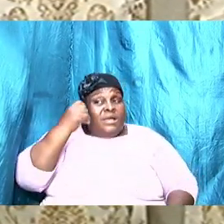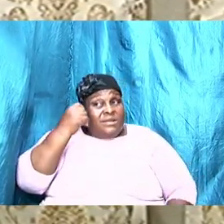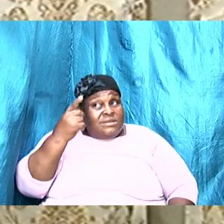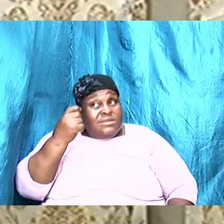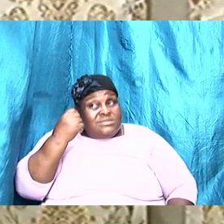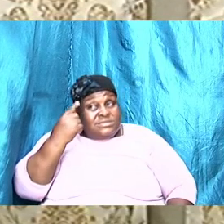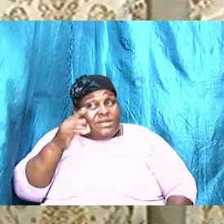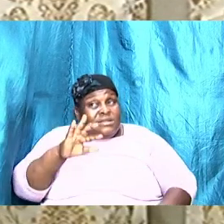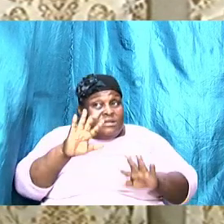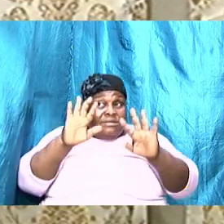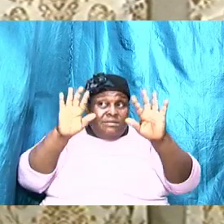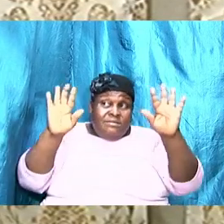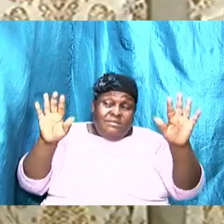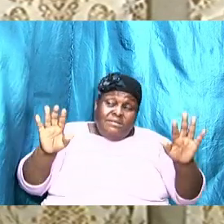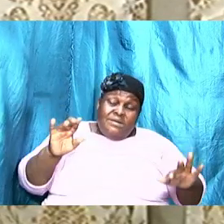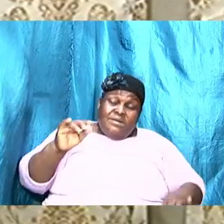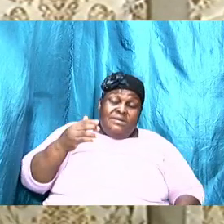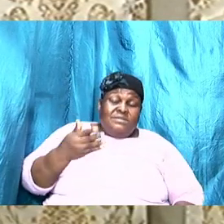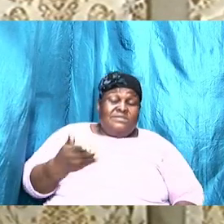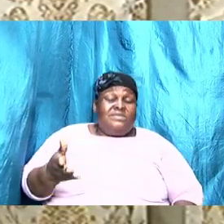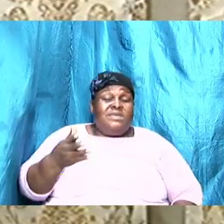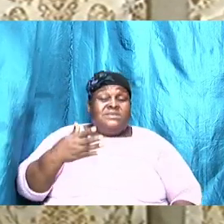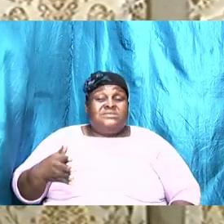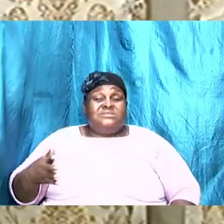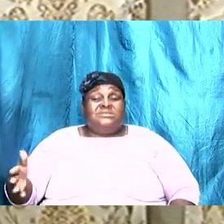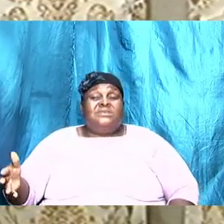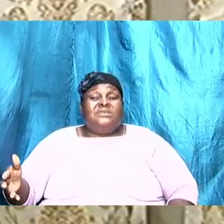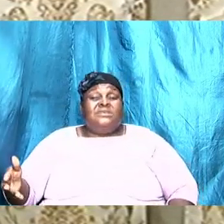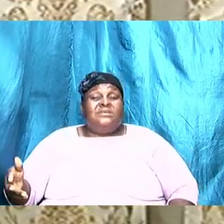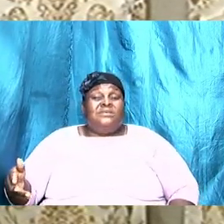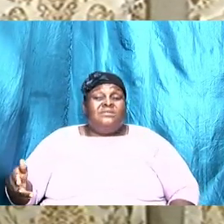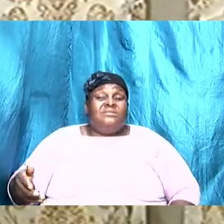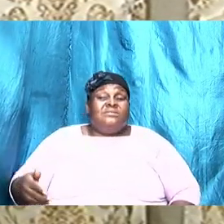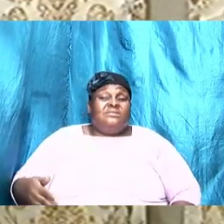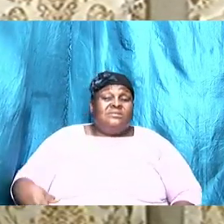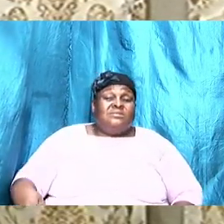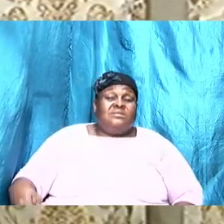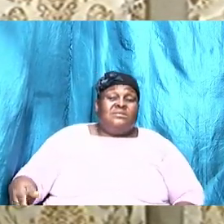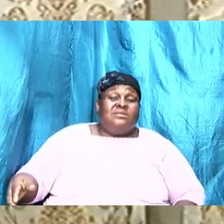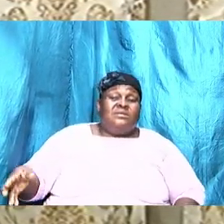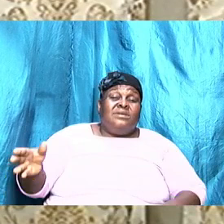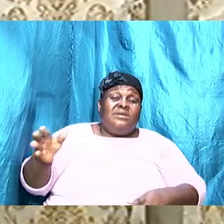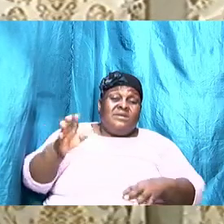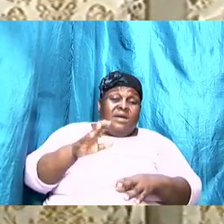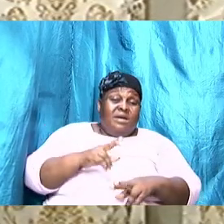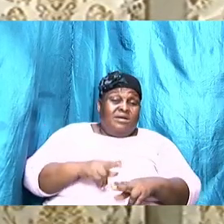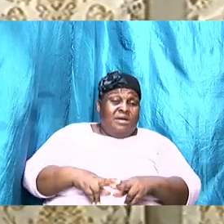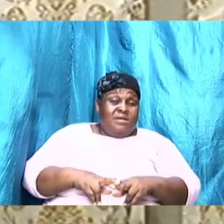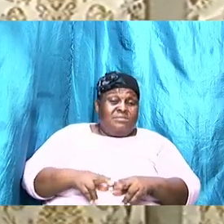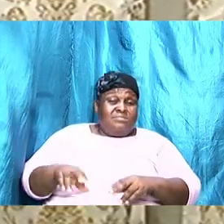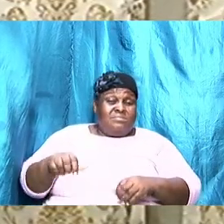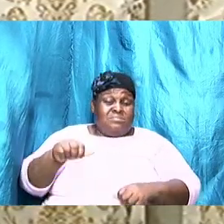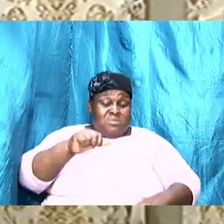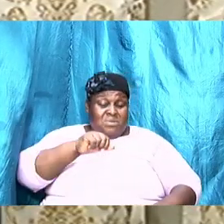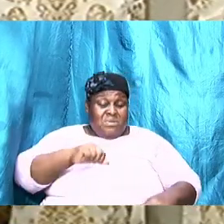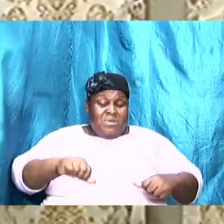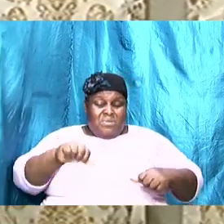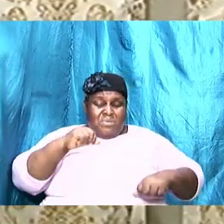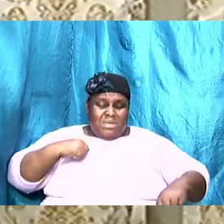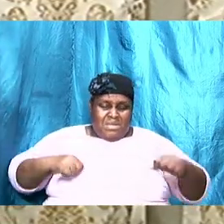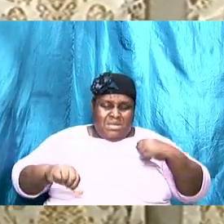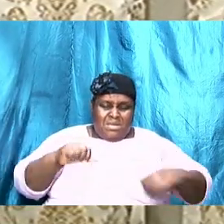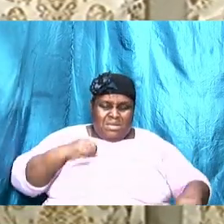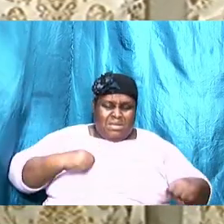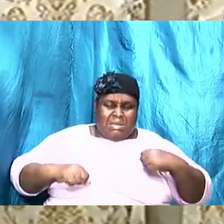things because they impact upon our relationships. And many of us act naive and act like we just don't know